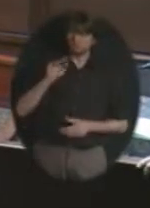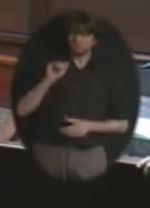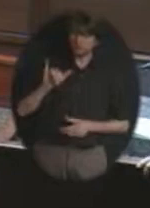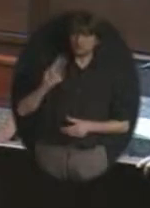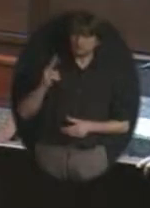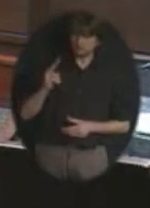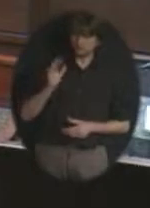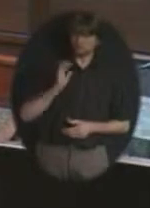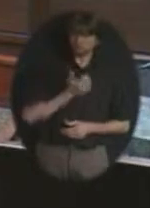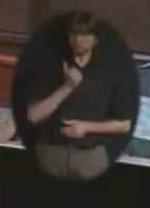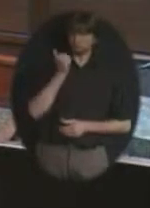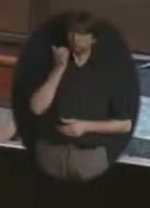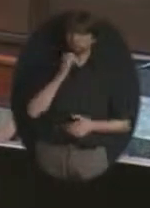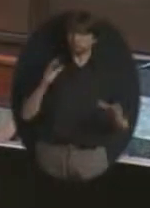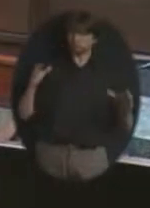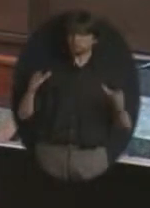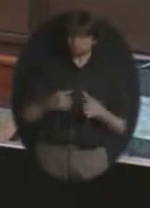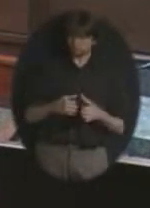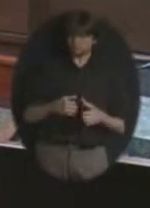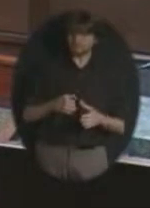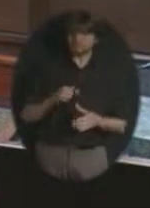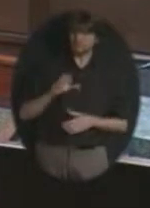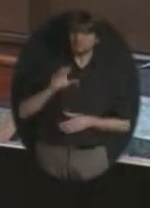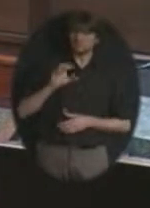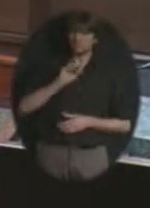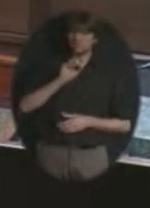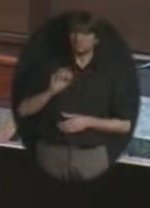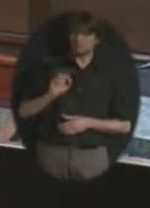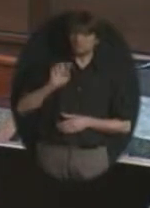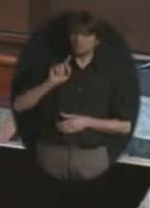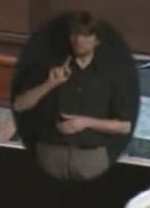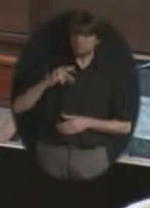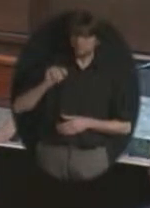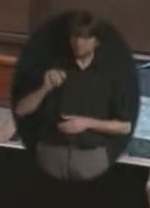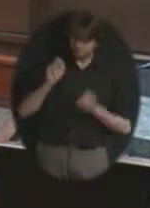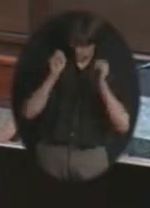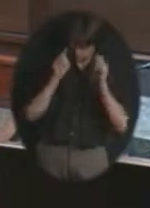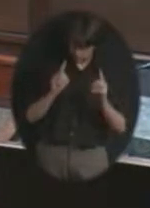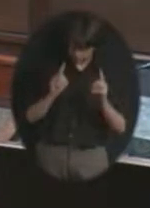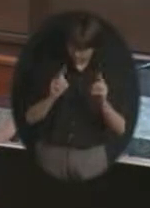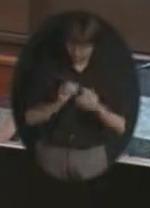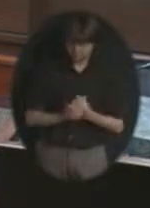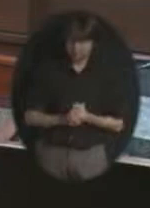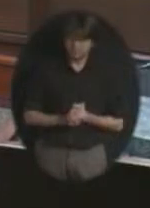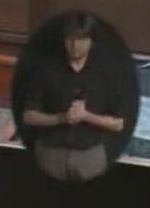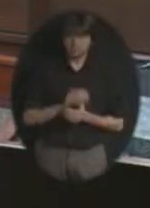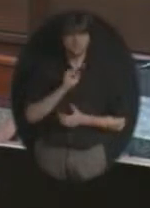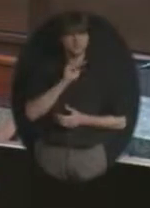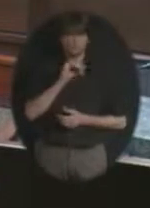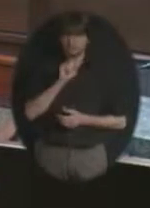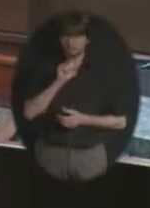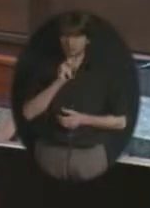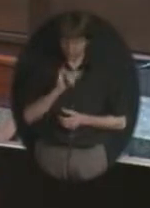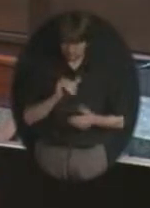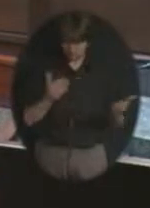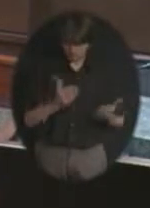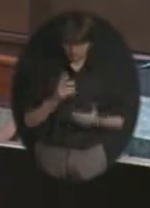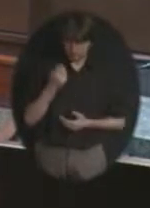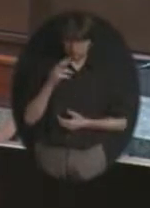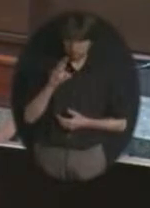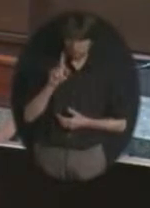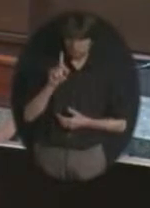regular meeting of the Olathe School District Board of Education. Ms. Hibbs, would you call the roll, please? Ms. Ashley? Here. Dr. Daniels?